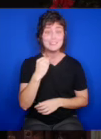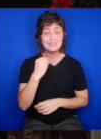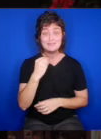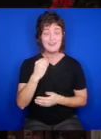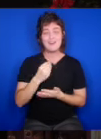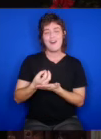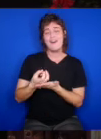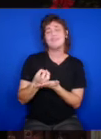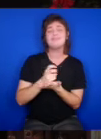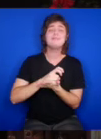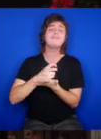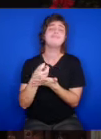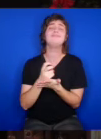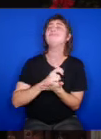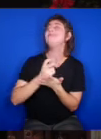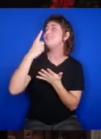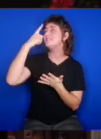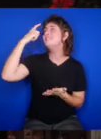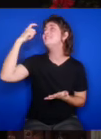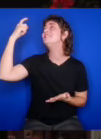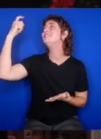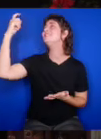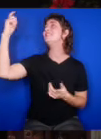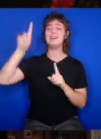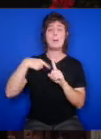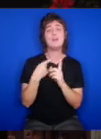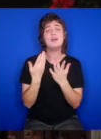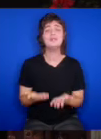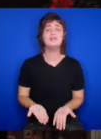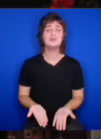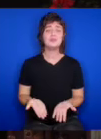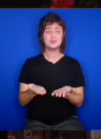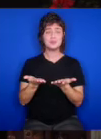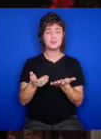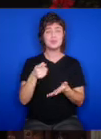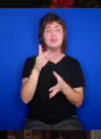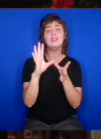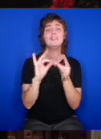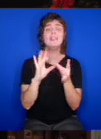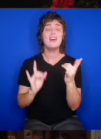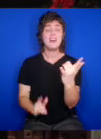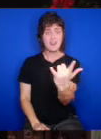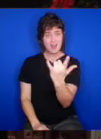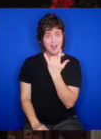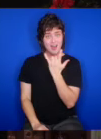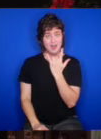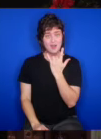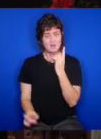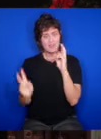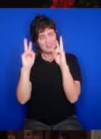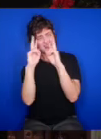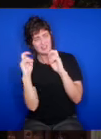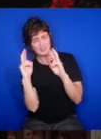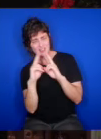to think about you. You said you loved me.